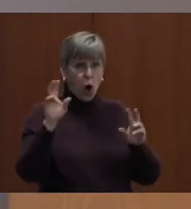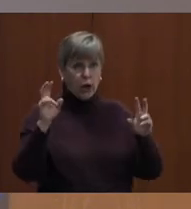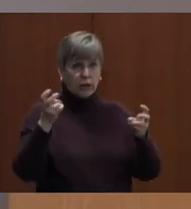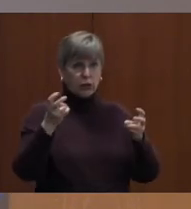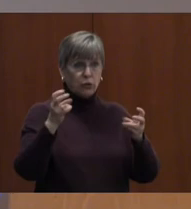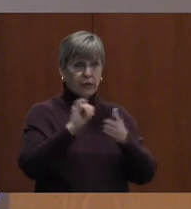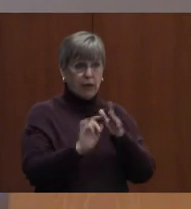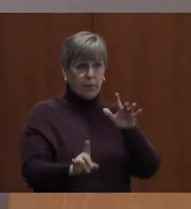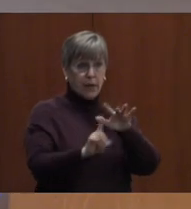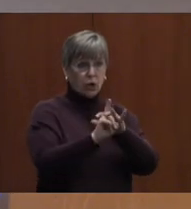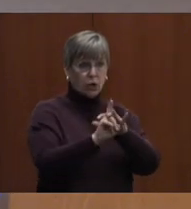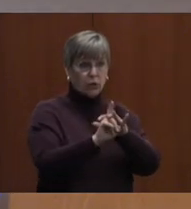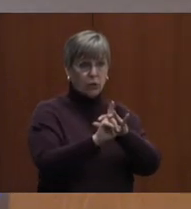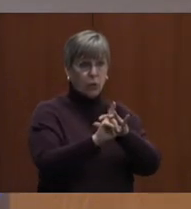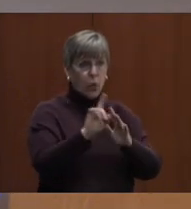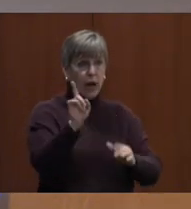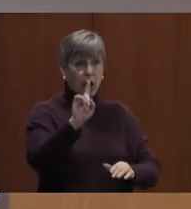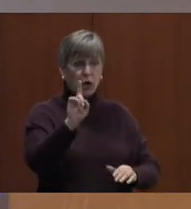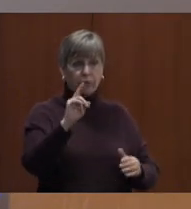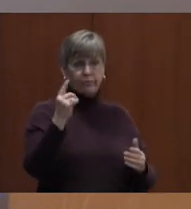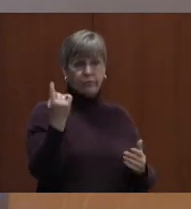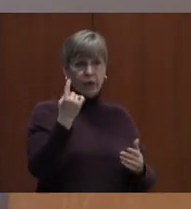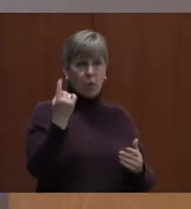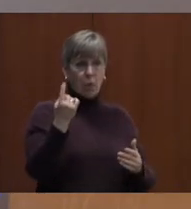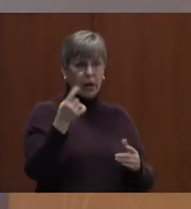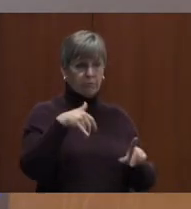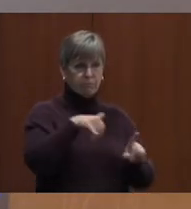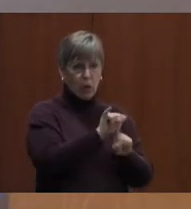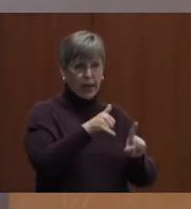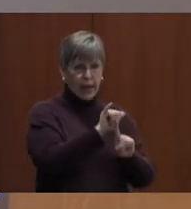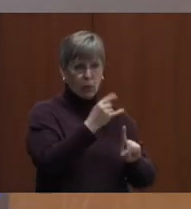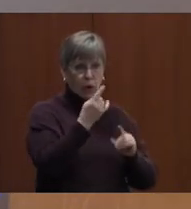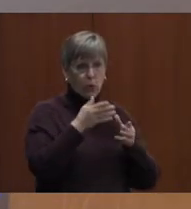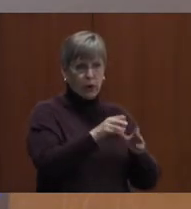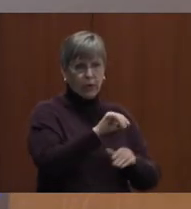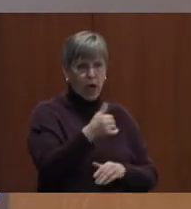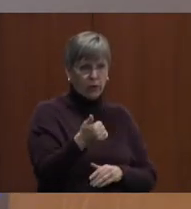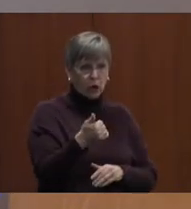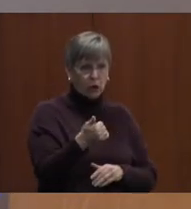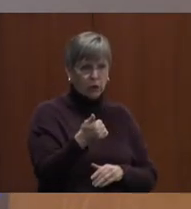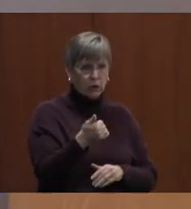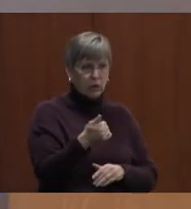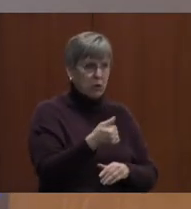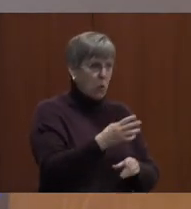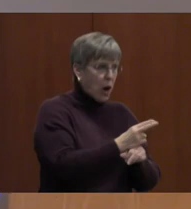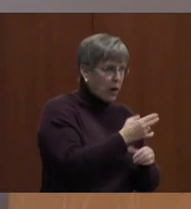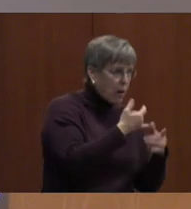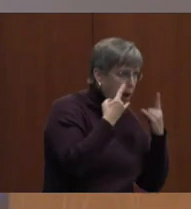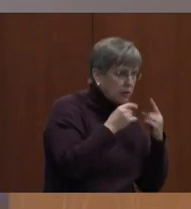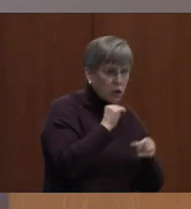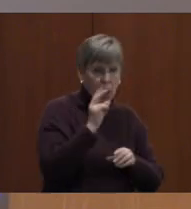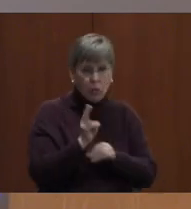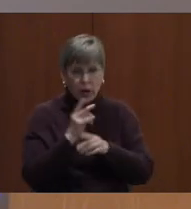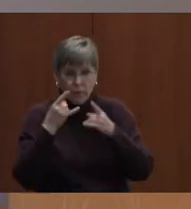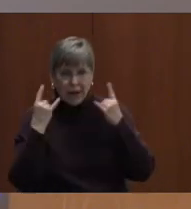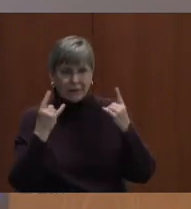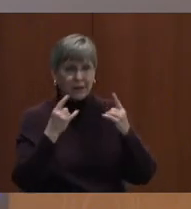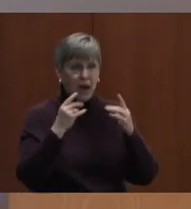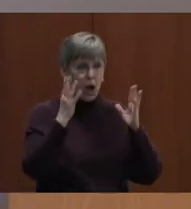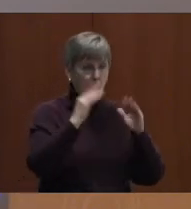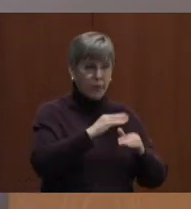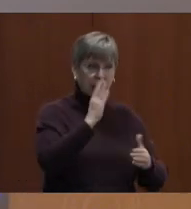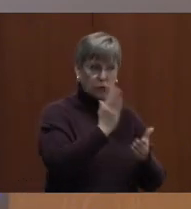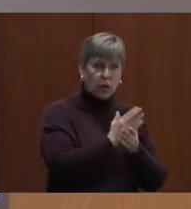issues that arise where someone, you know, is bullying one way or another for wearing a mask or not, that I'd hope it get nipped in the butt